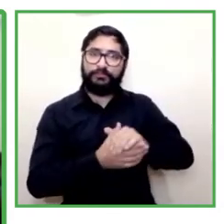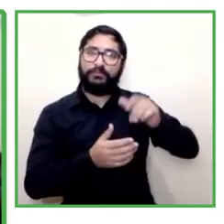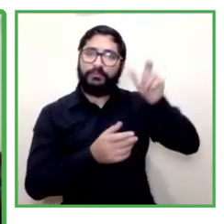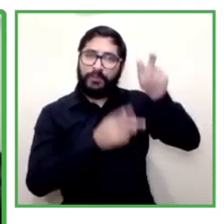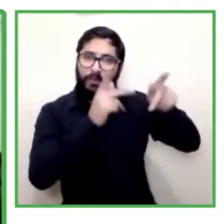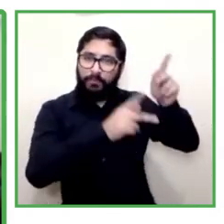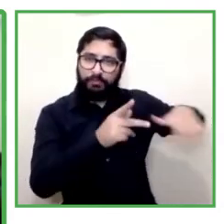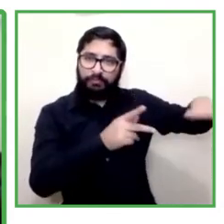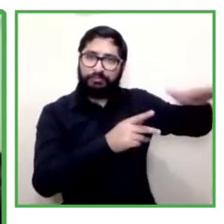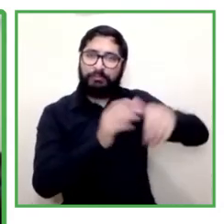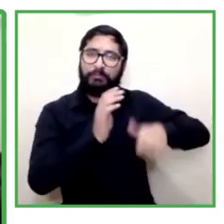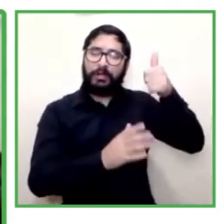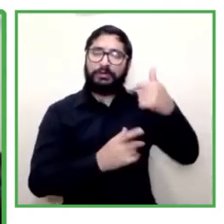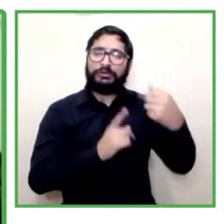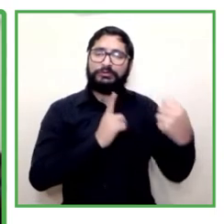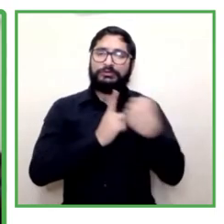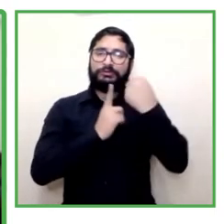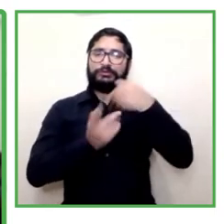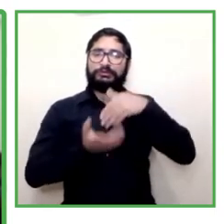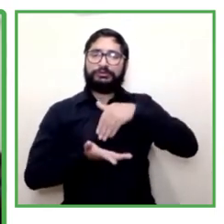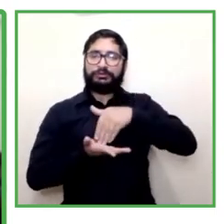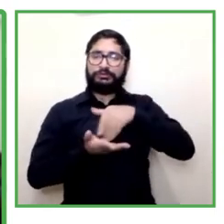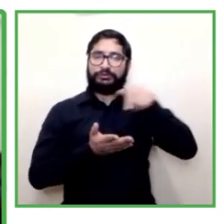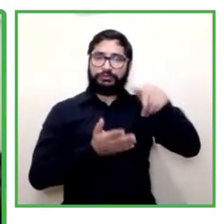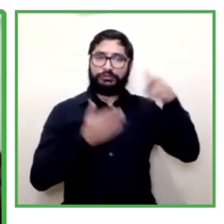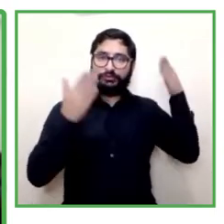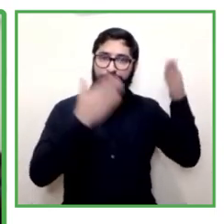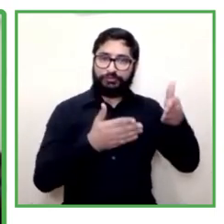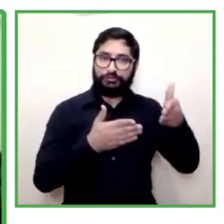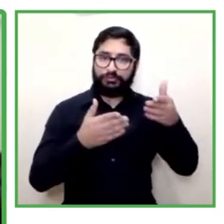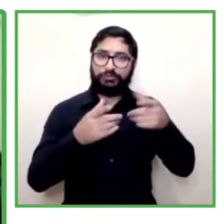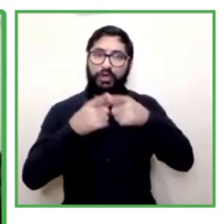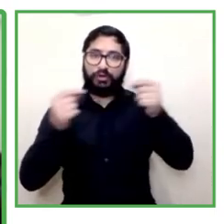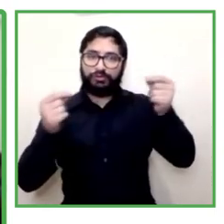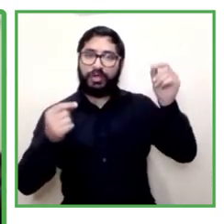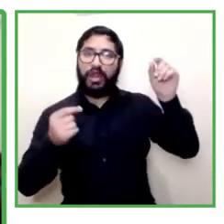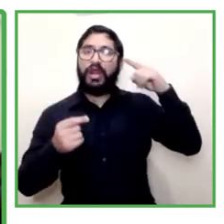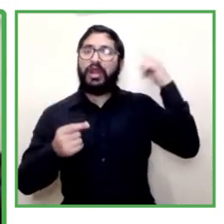of the national service of learning from colombia